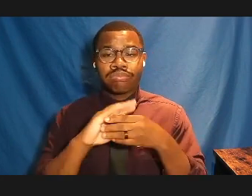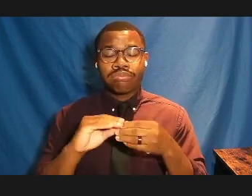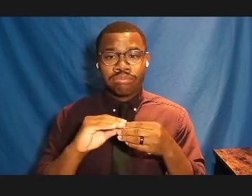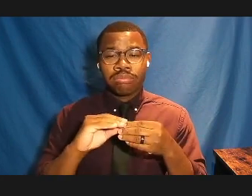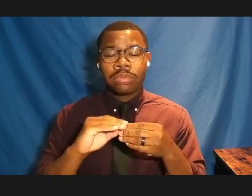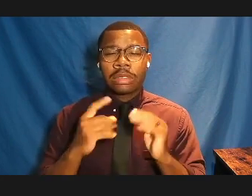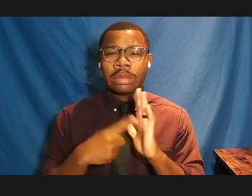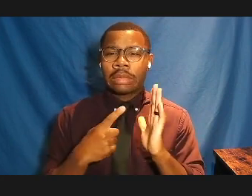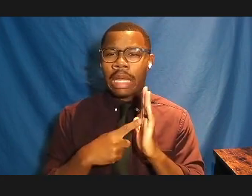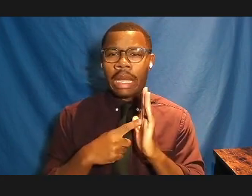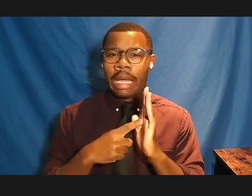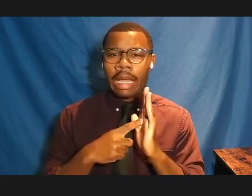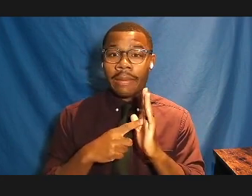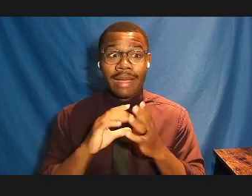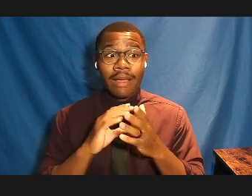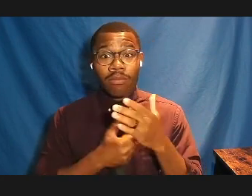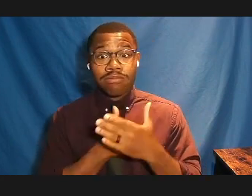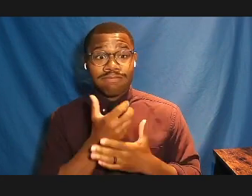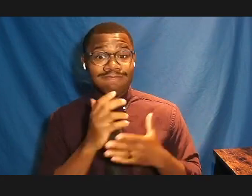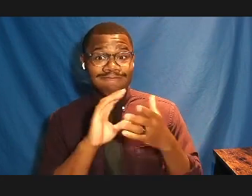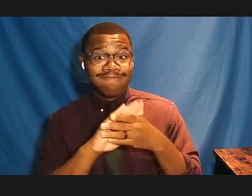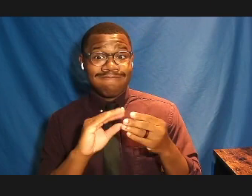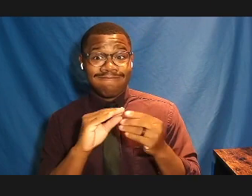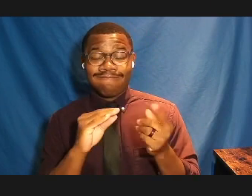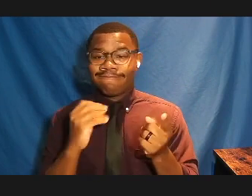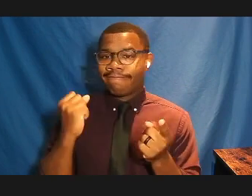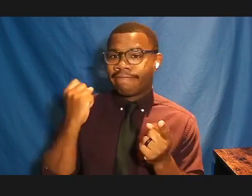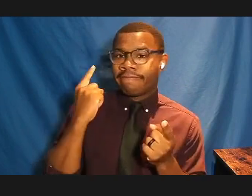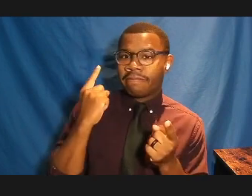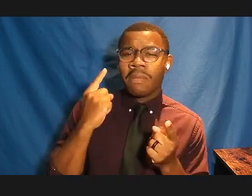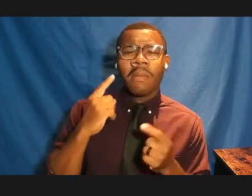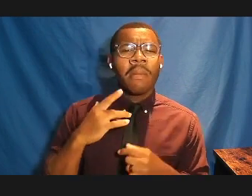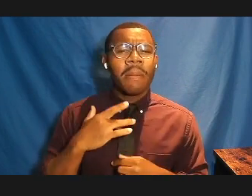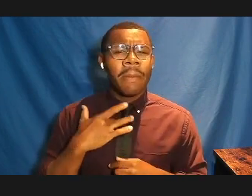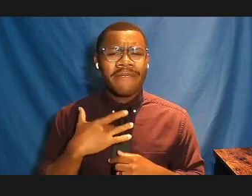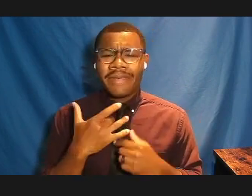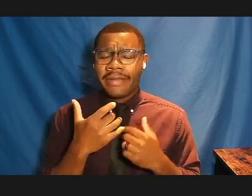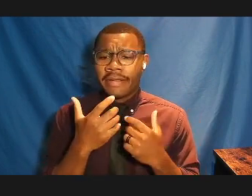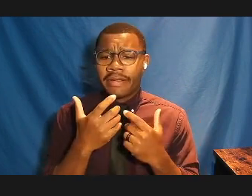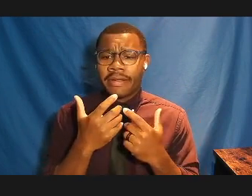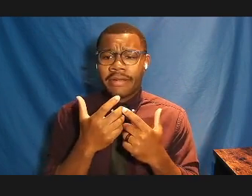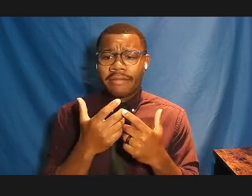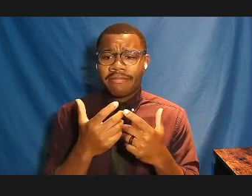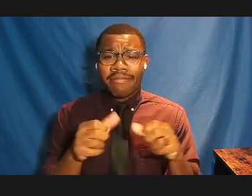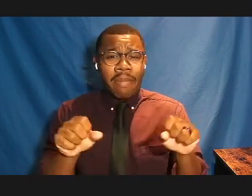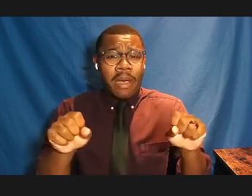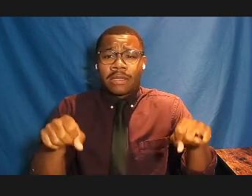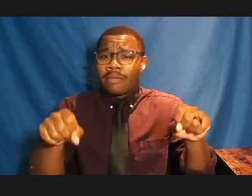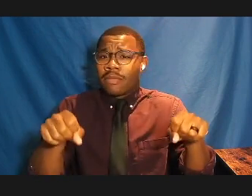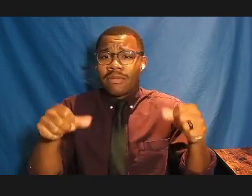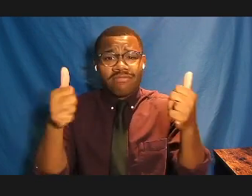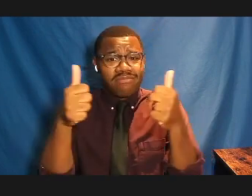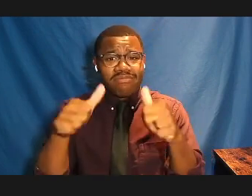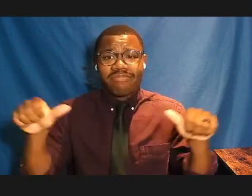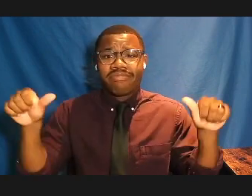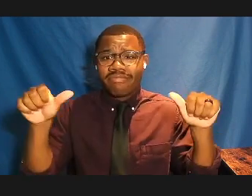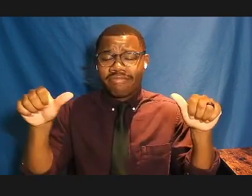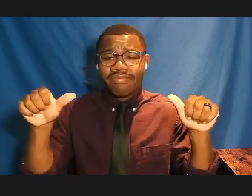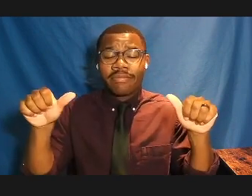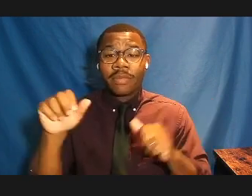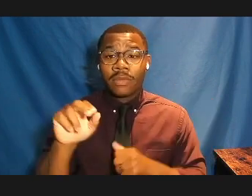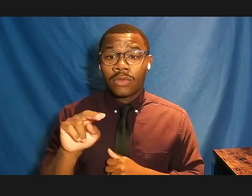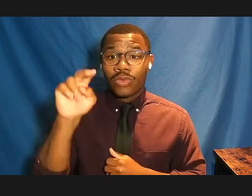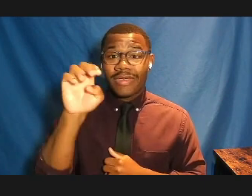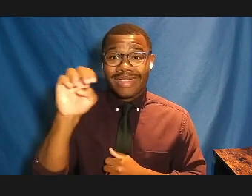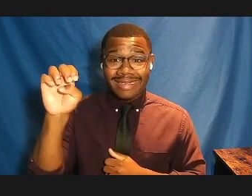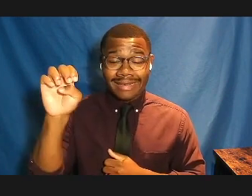I think that anything's possible, and I, you know, in looking at the history here in the Northeast, I can't speak